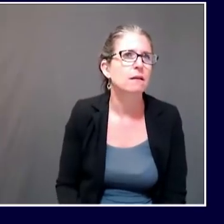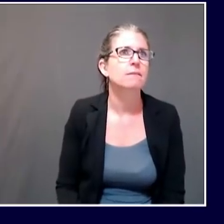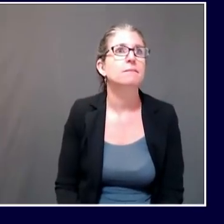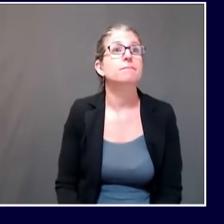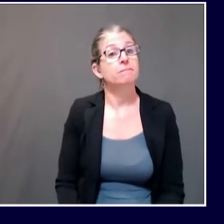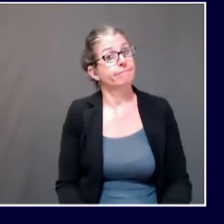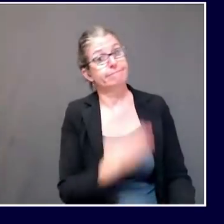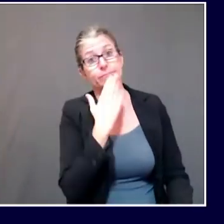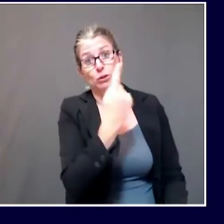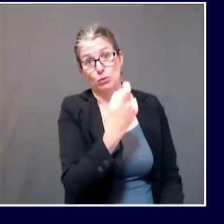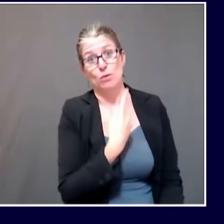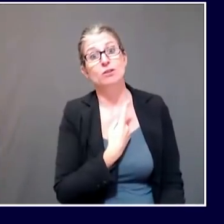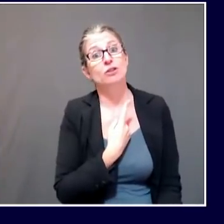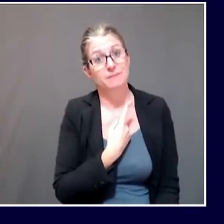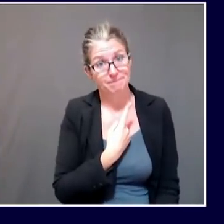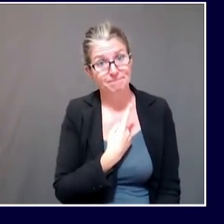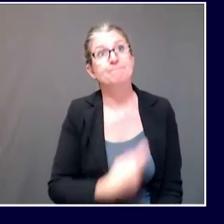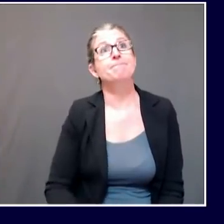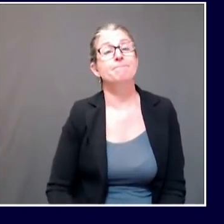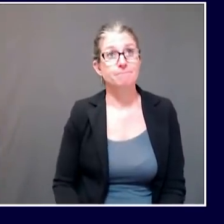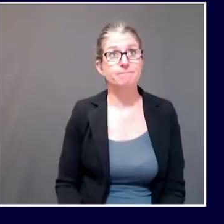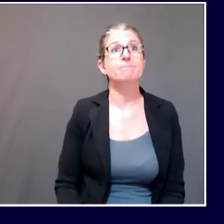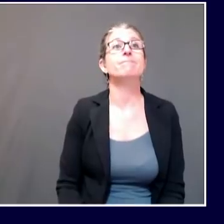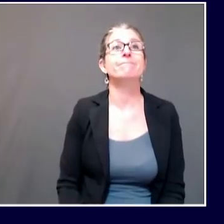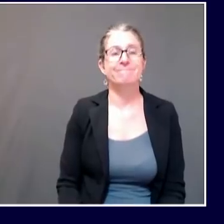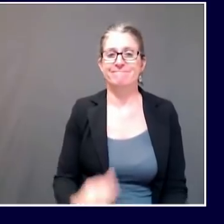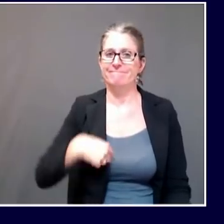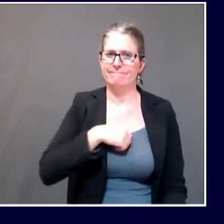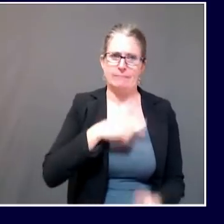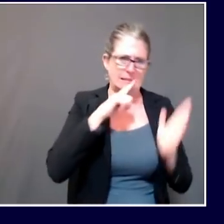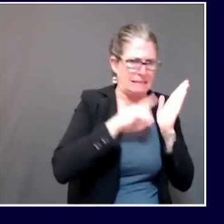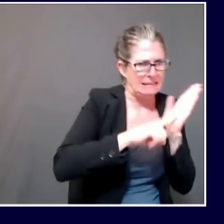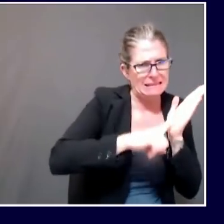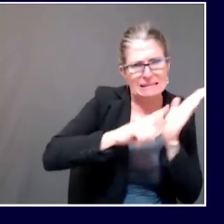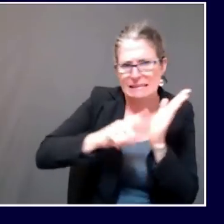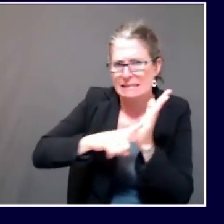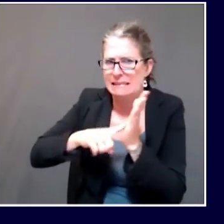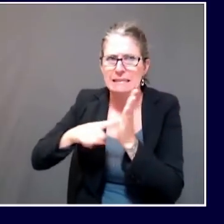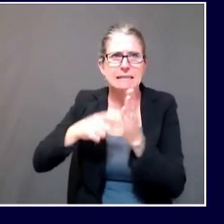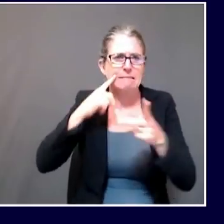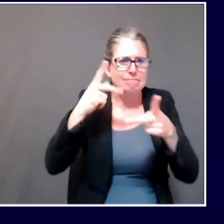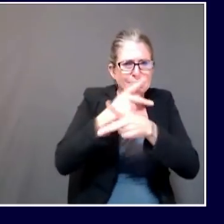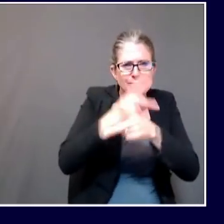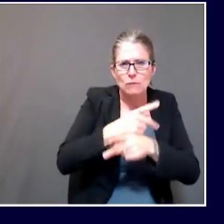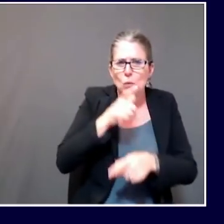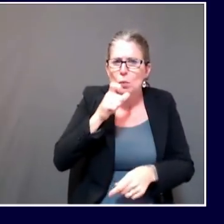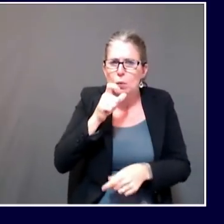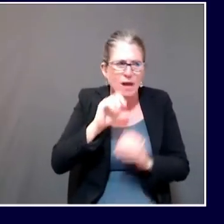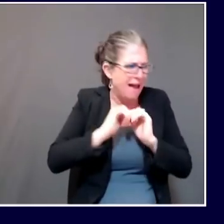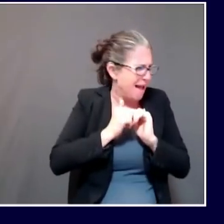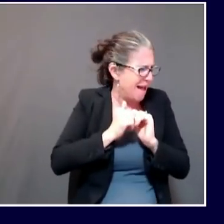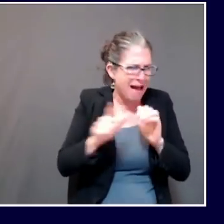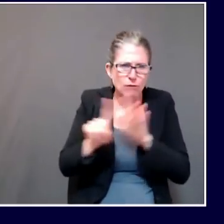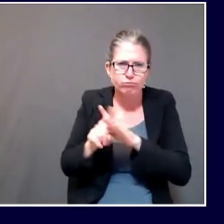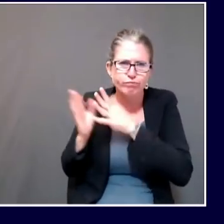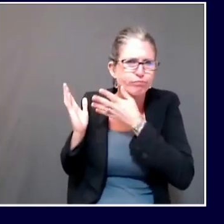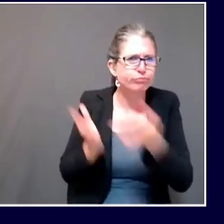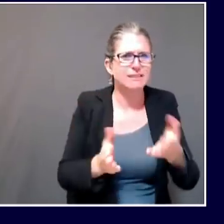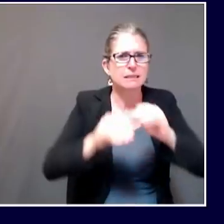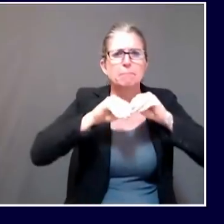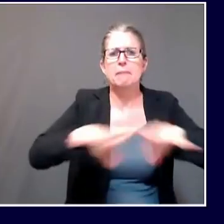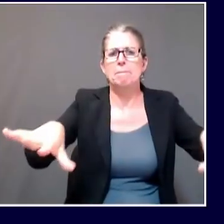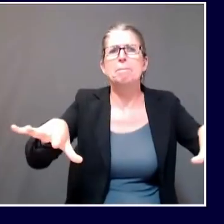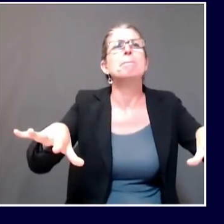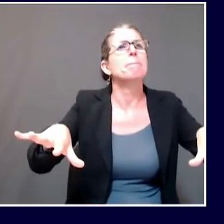things. Where did the outbreak start from and then who might it pass on to? Looking upstream, looking downstream. At this